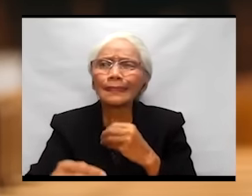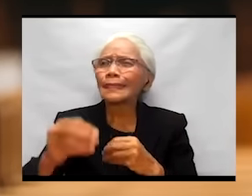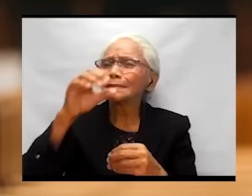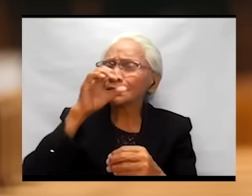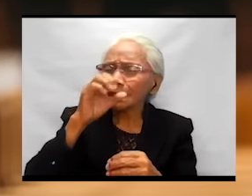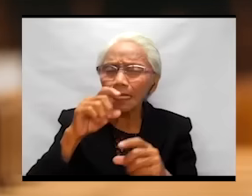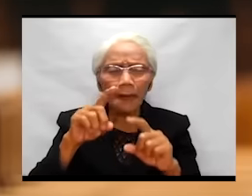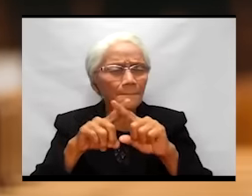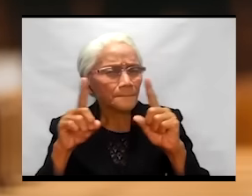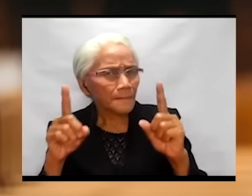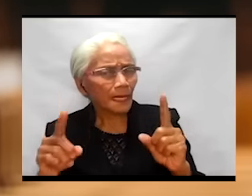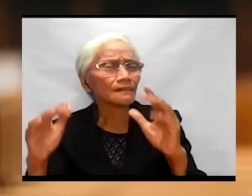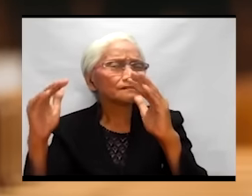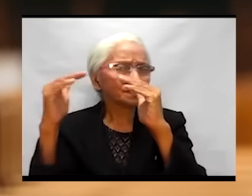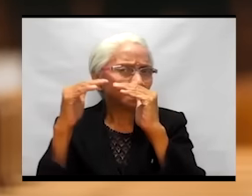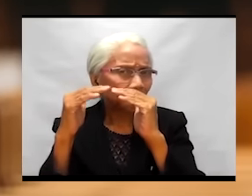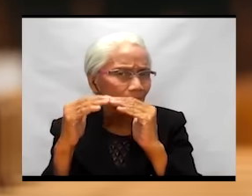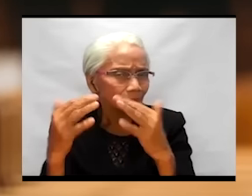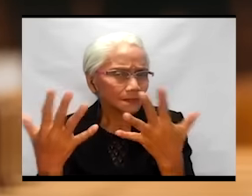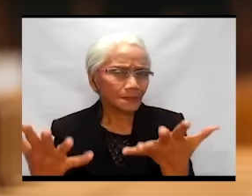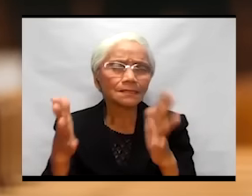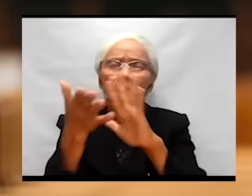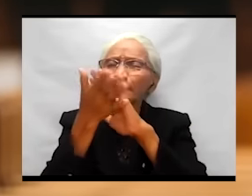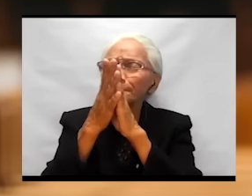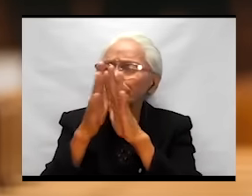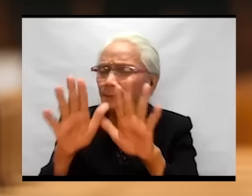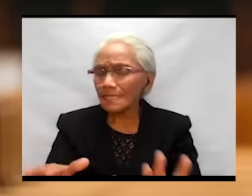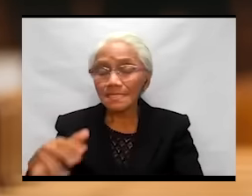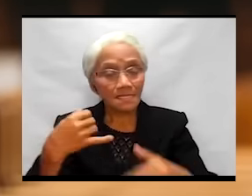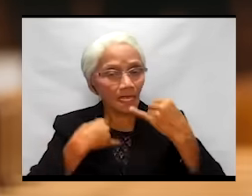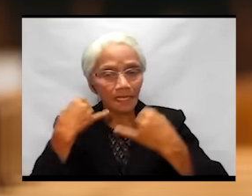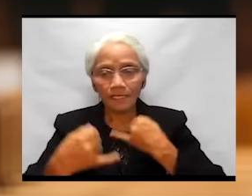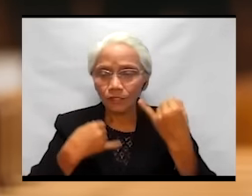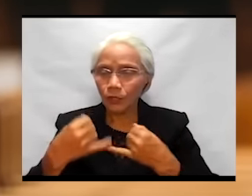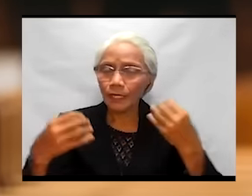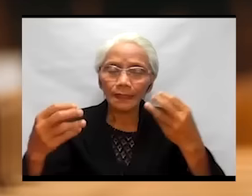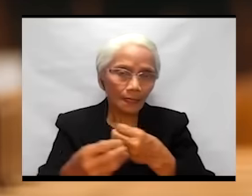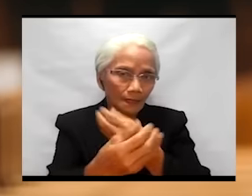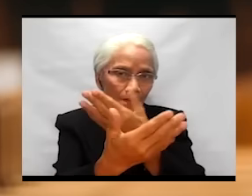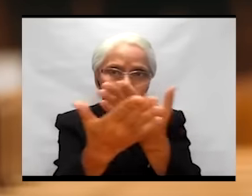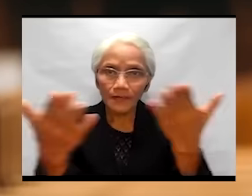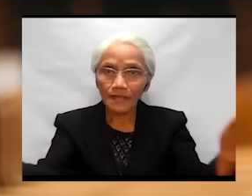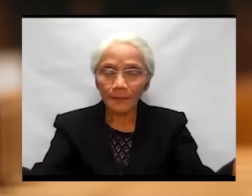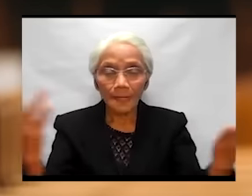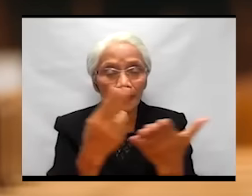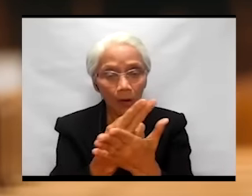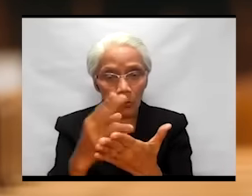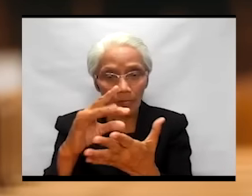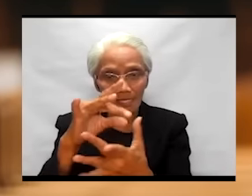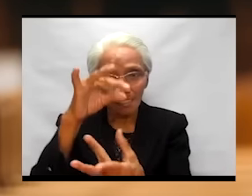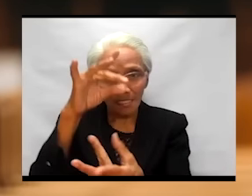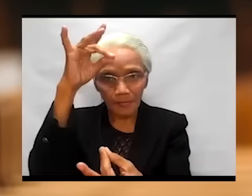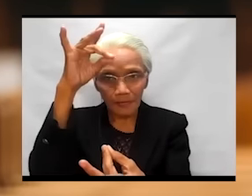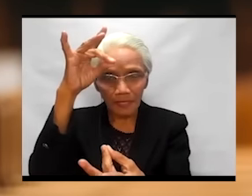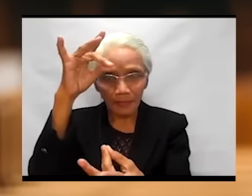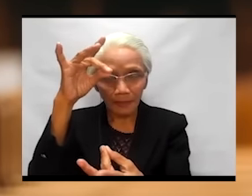but of justice, peace, and the joy that is given by the Holy Spirit.